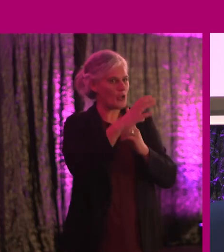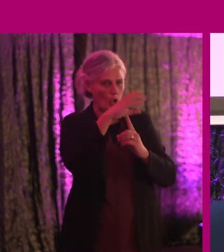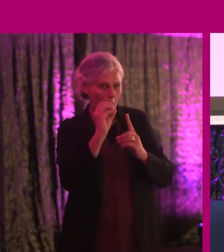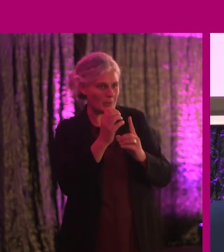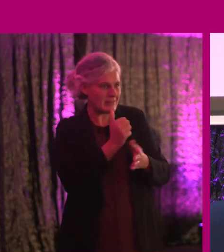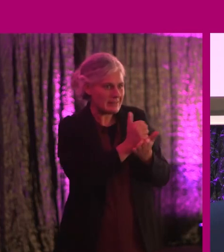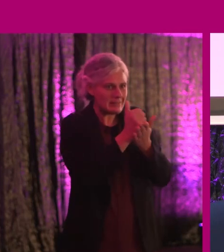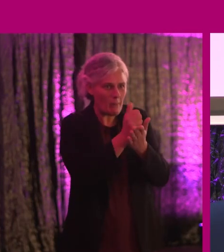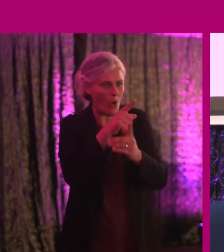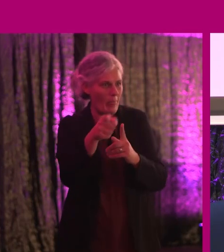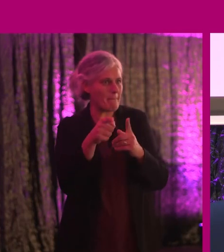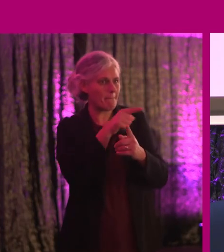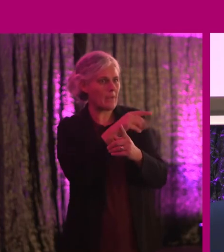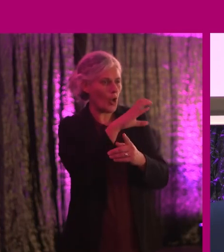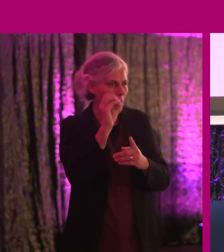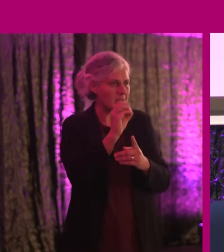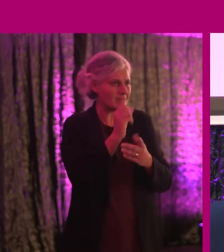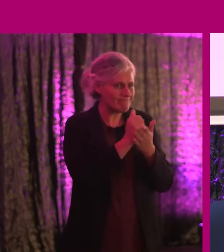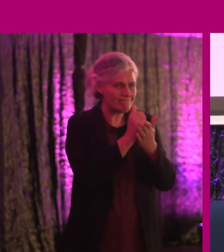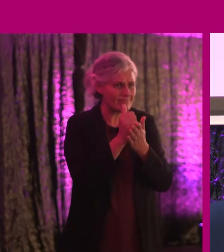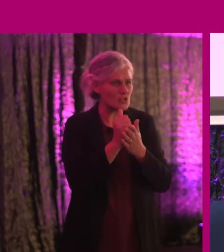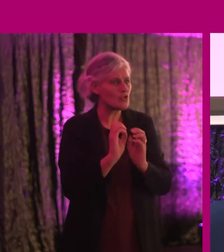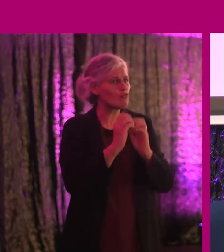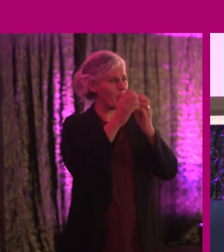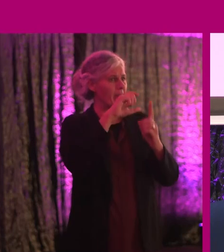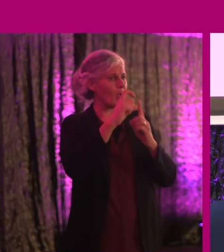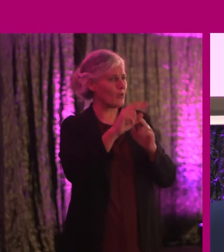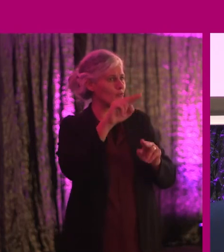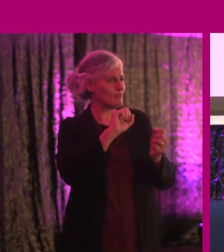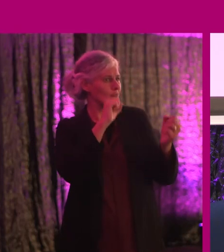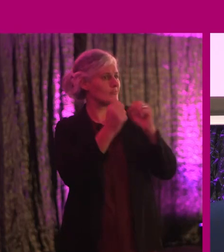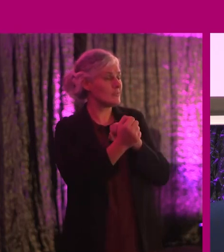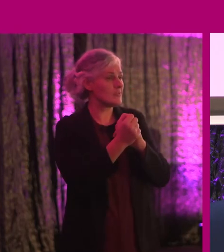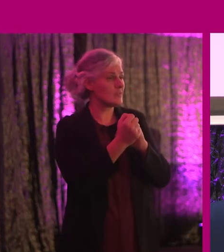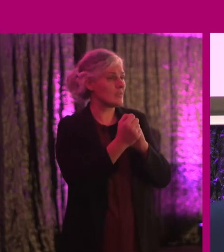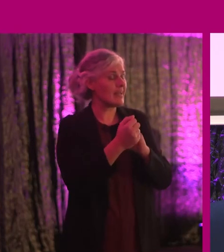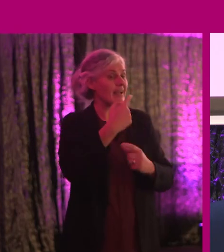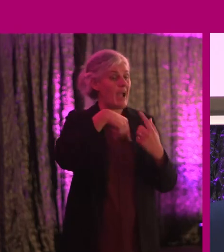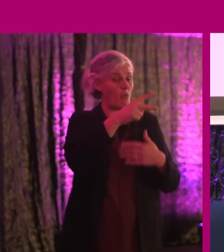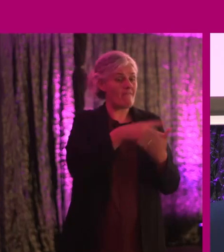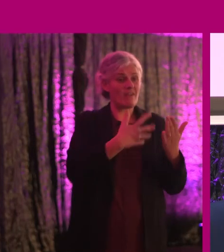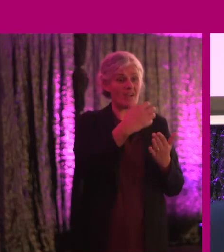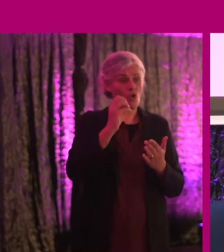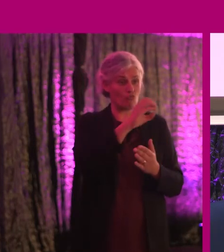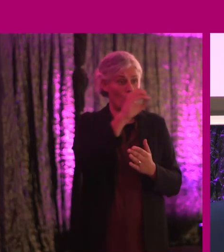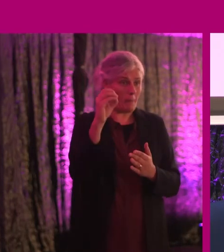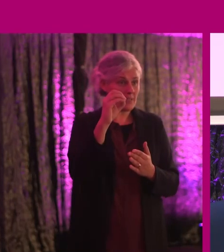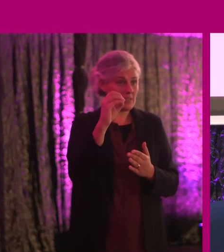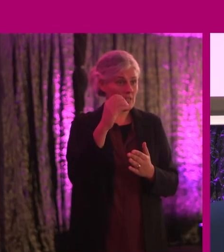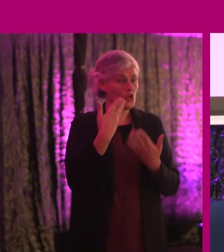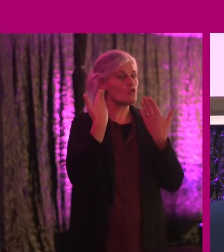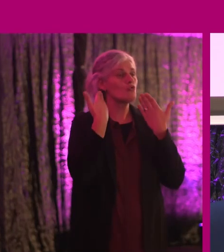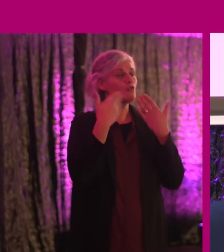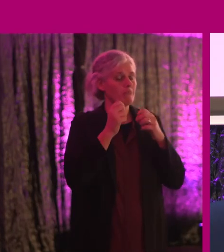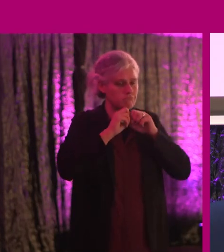those cultures, to hear the voice. Because if we were to, this is my big thing, what if we were to get our valuable 500 companies to disclose